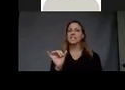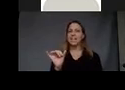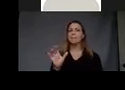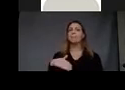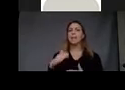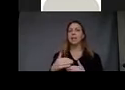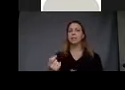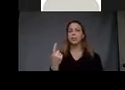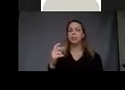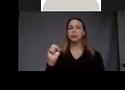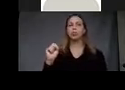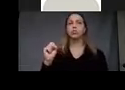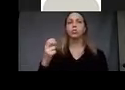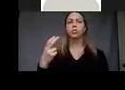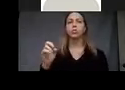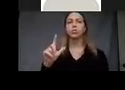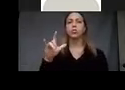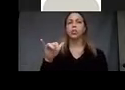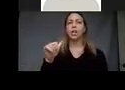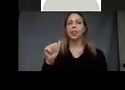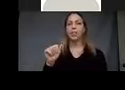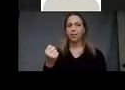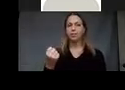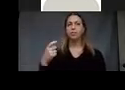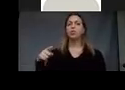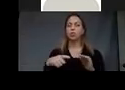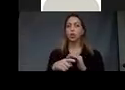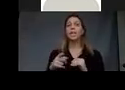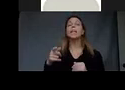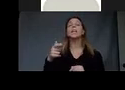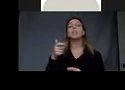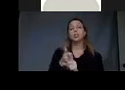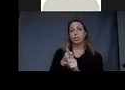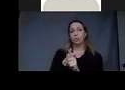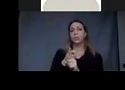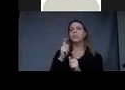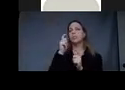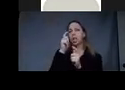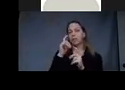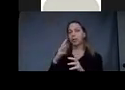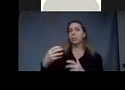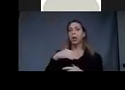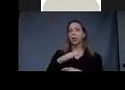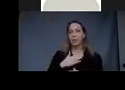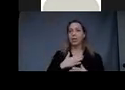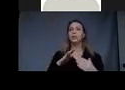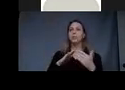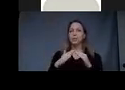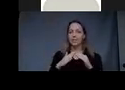Shayla Bekal, who was a photographer in the East Village, again, part of my community. And